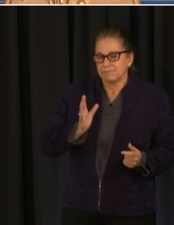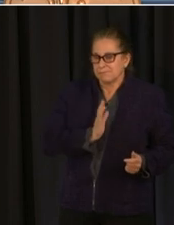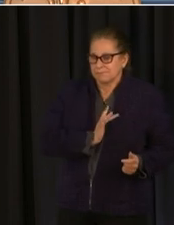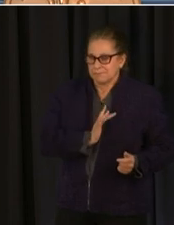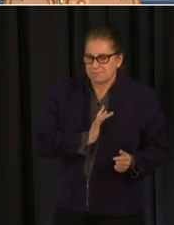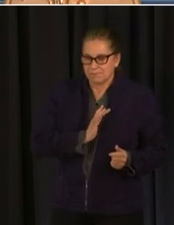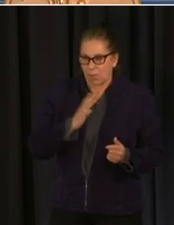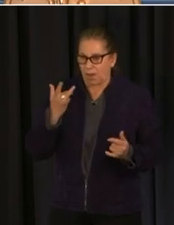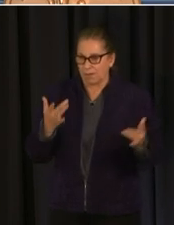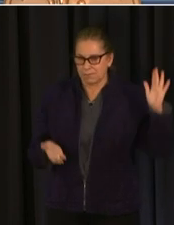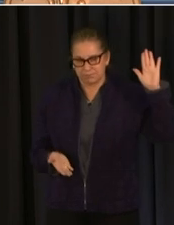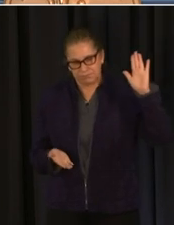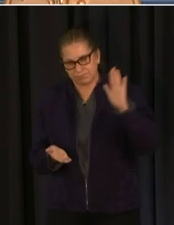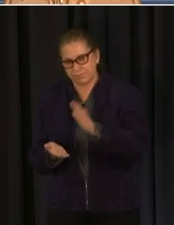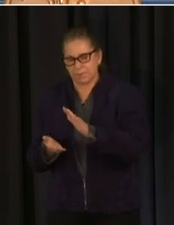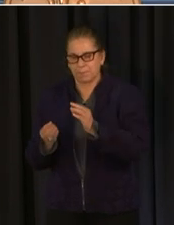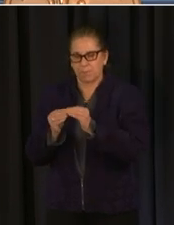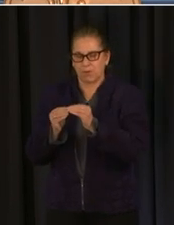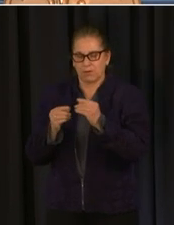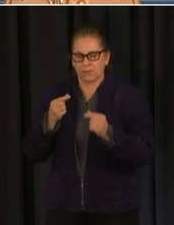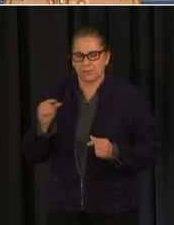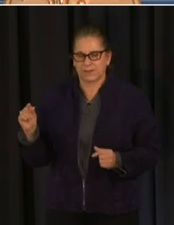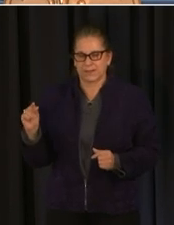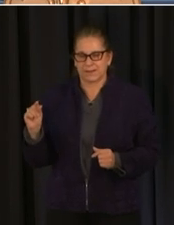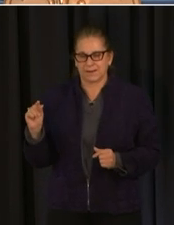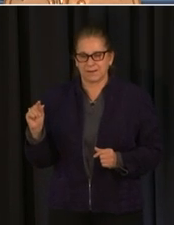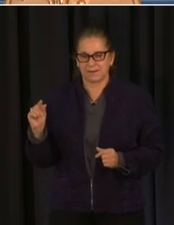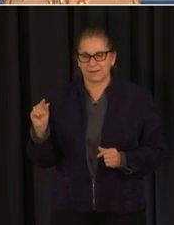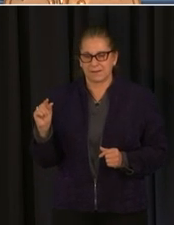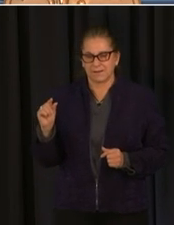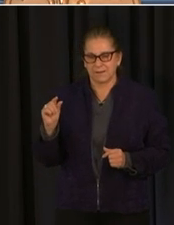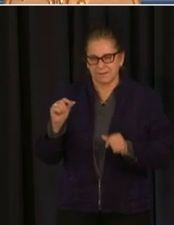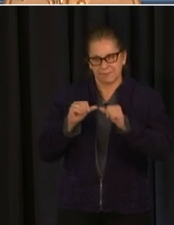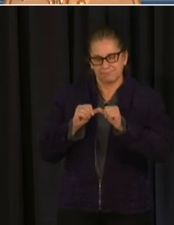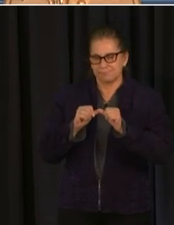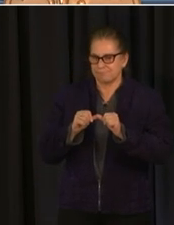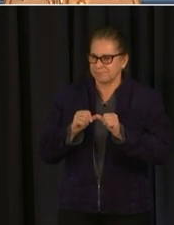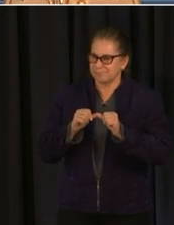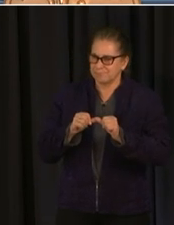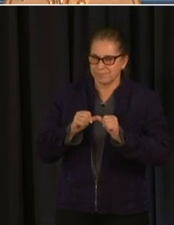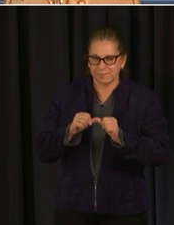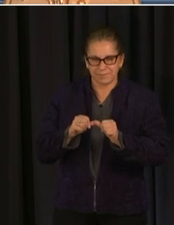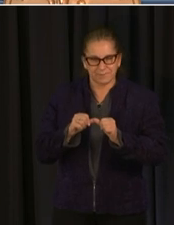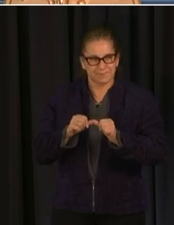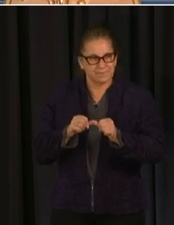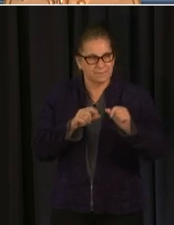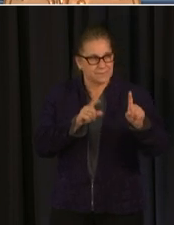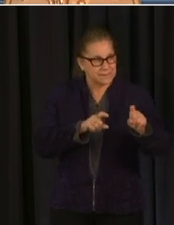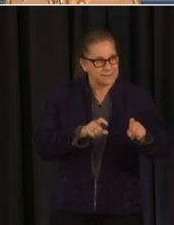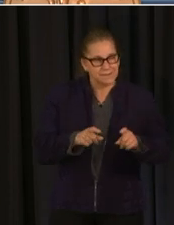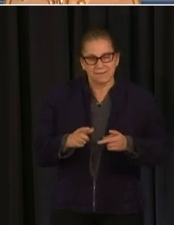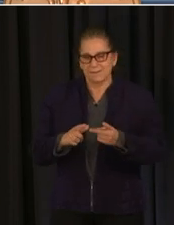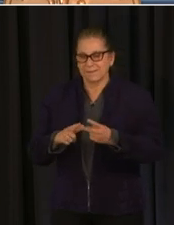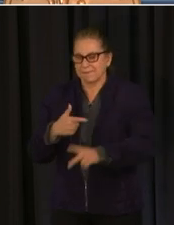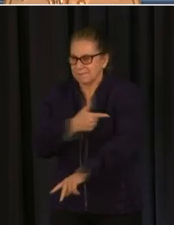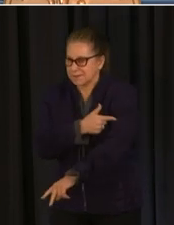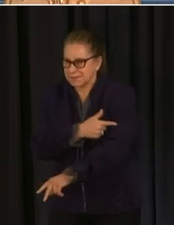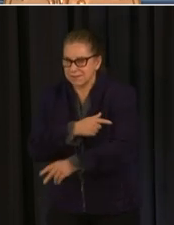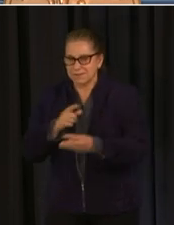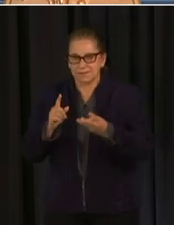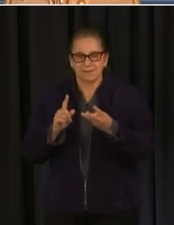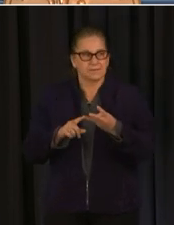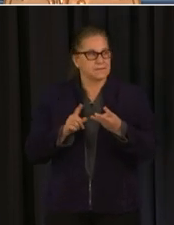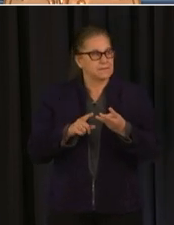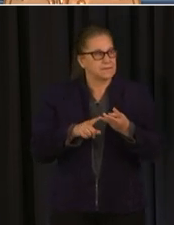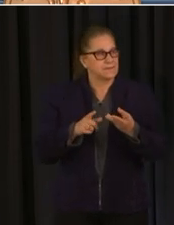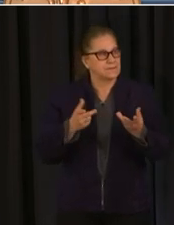uh we are going to continue to do what we need to do to keep ourselves our families and our city safe